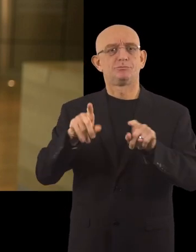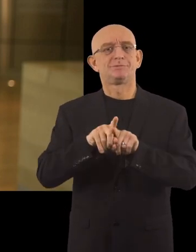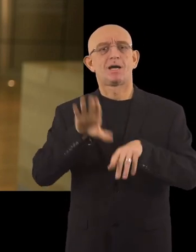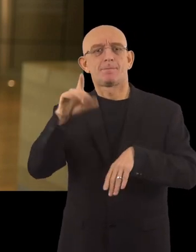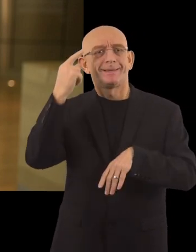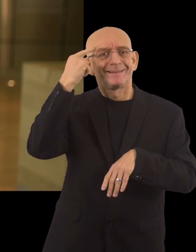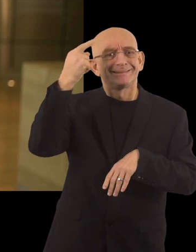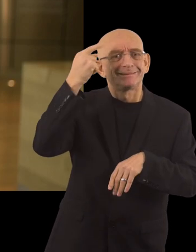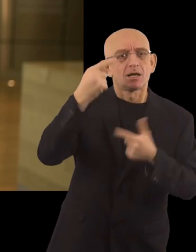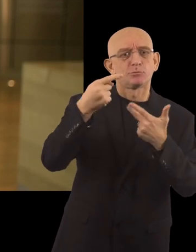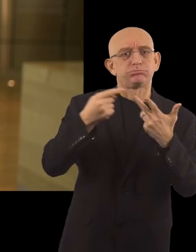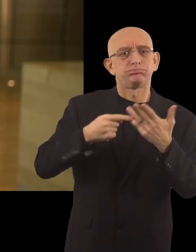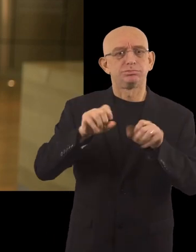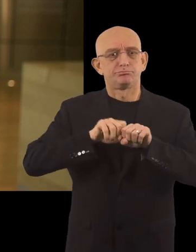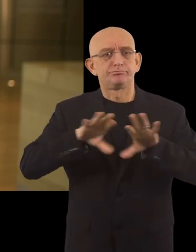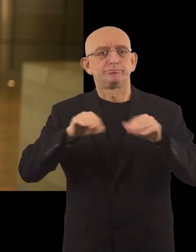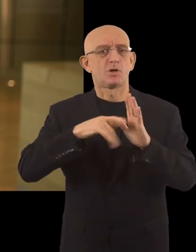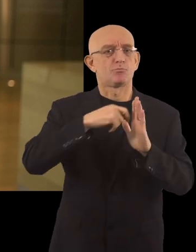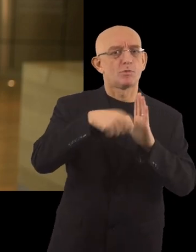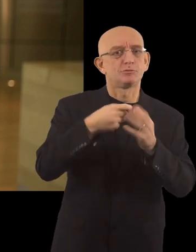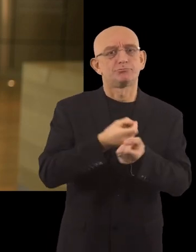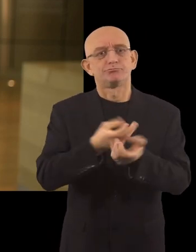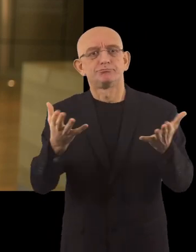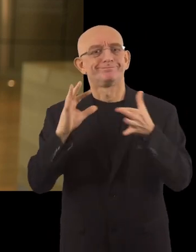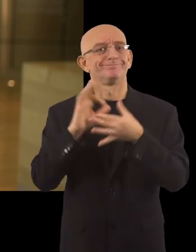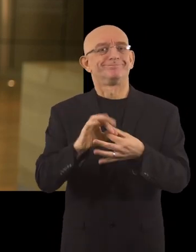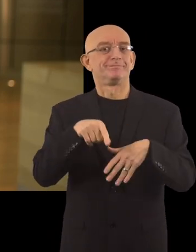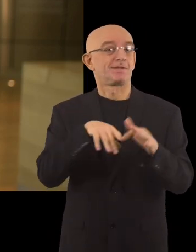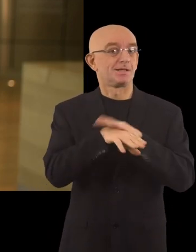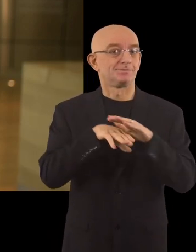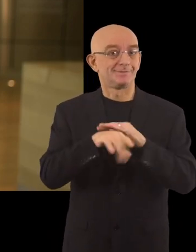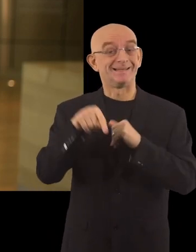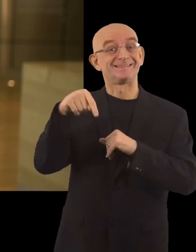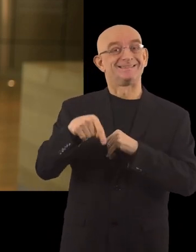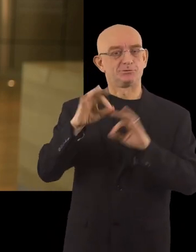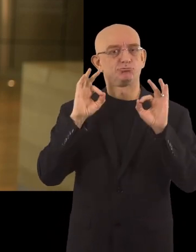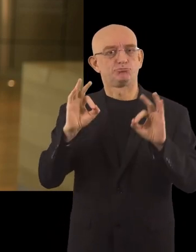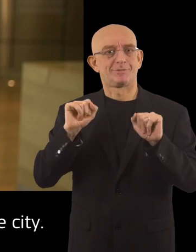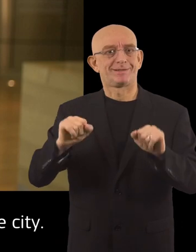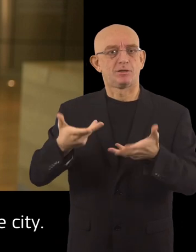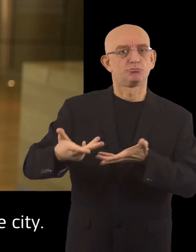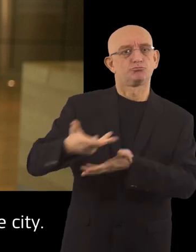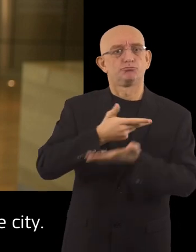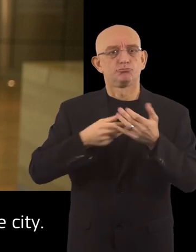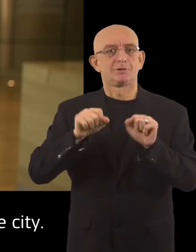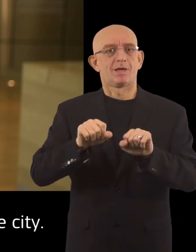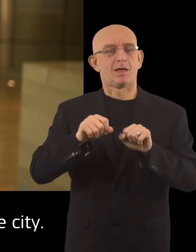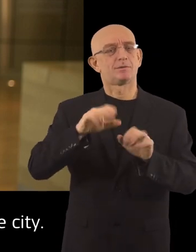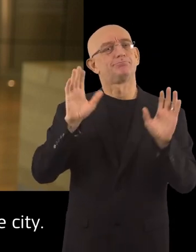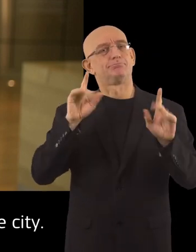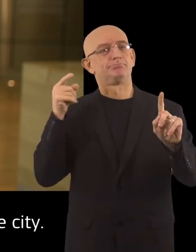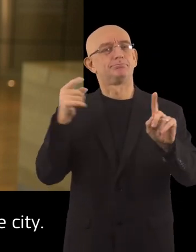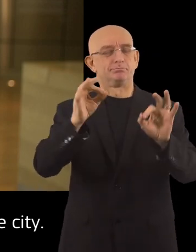for you to put forward your ideas and projects on accessibility. This way you can work together towards becoming